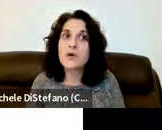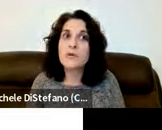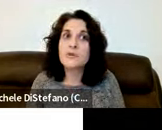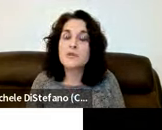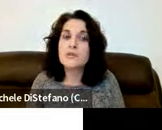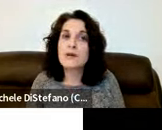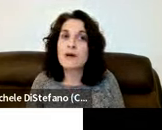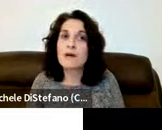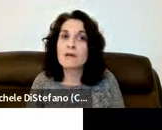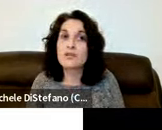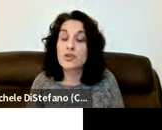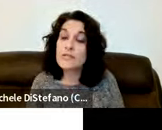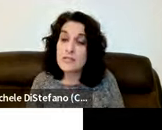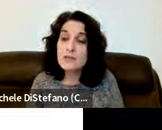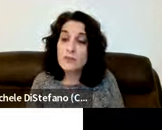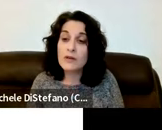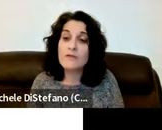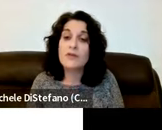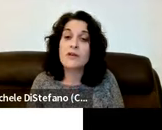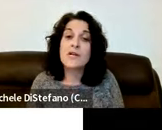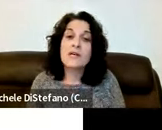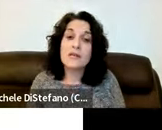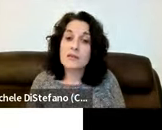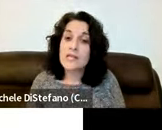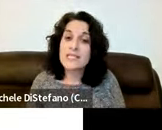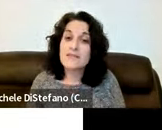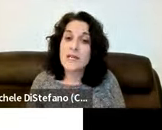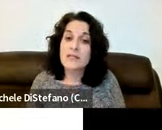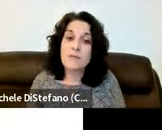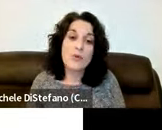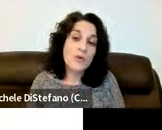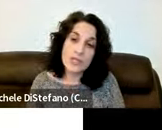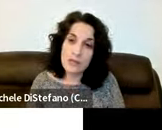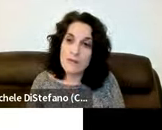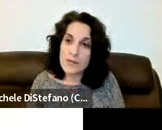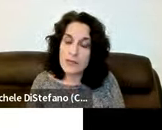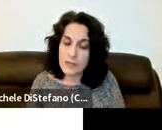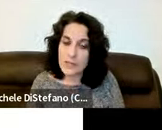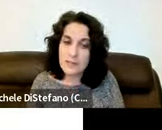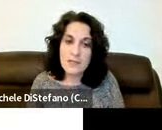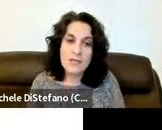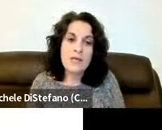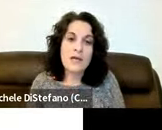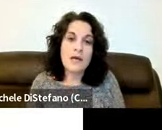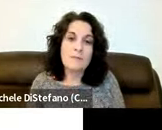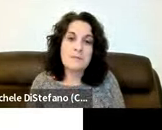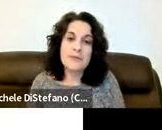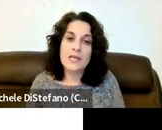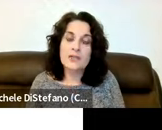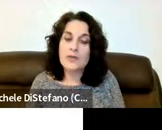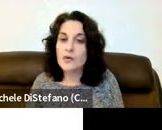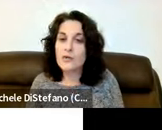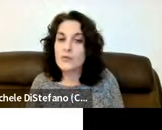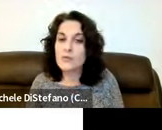and most uh insurances will cover hearing aids if not some portion of the hearing aids um